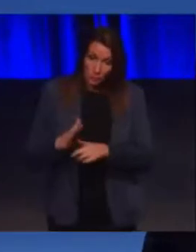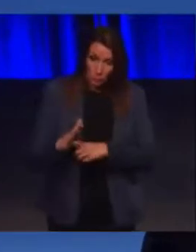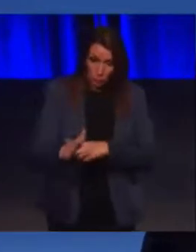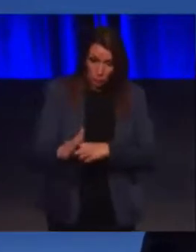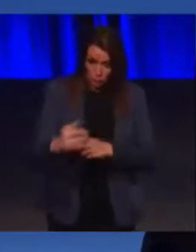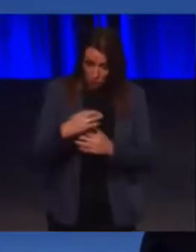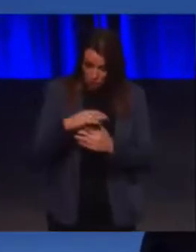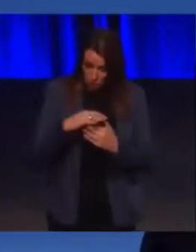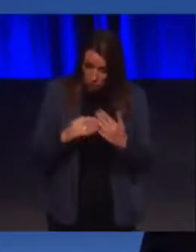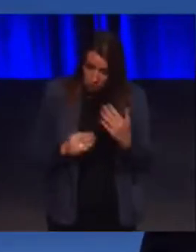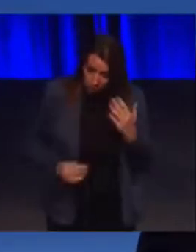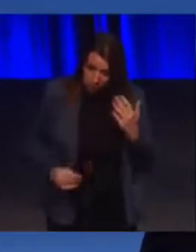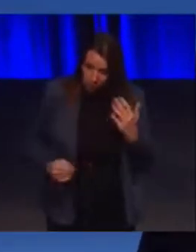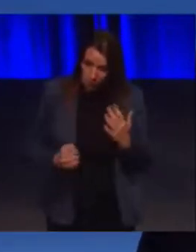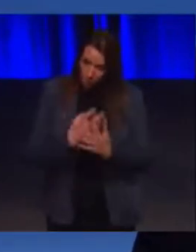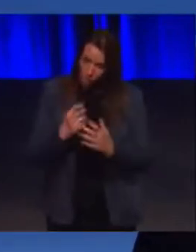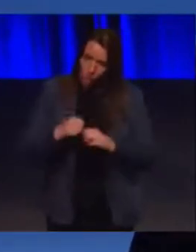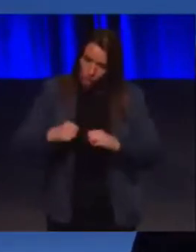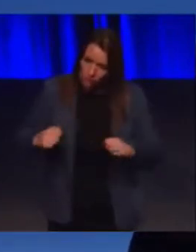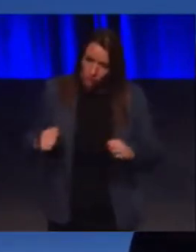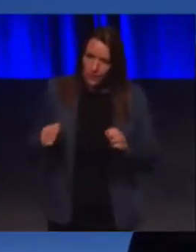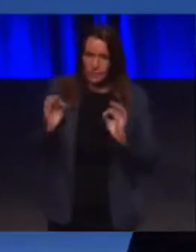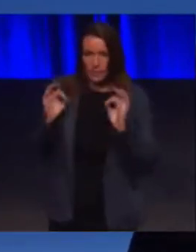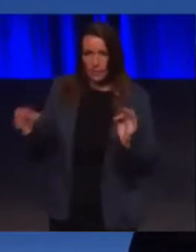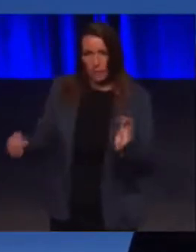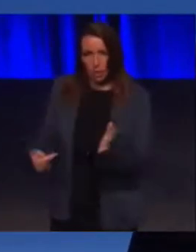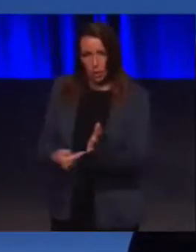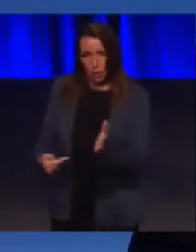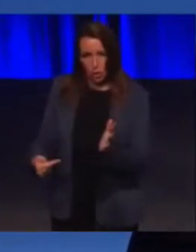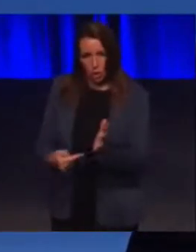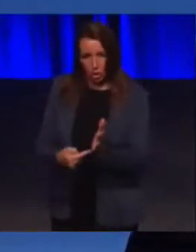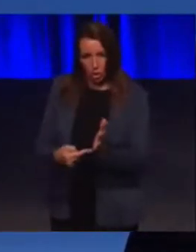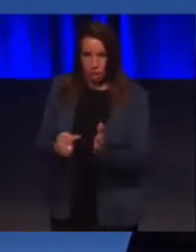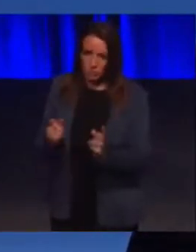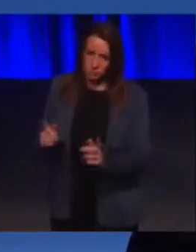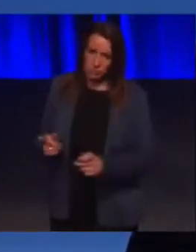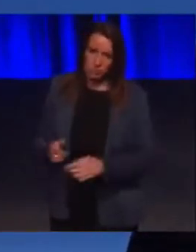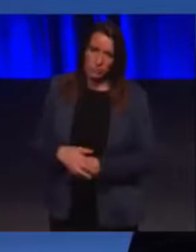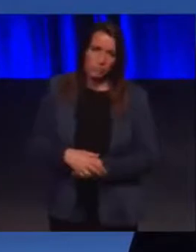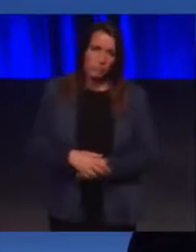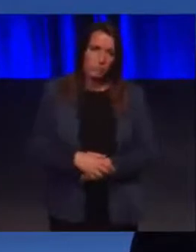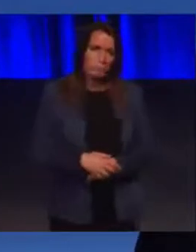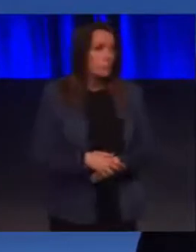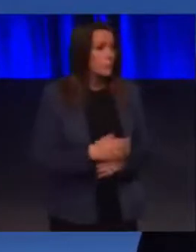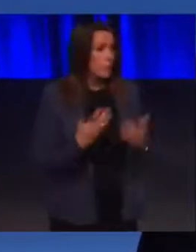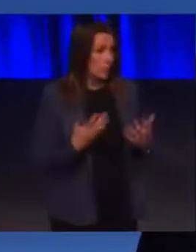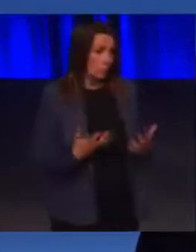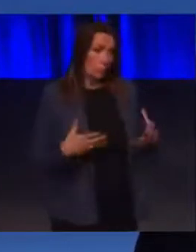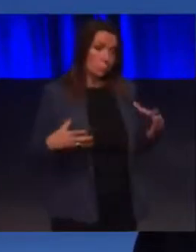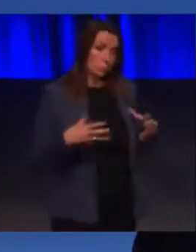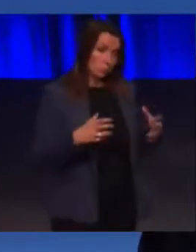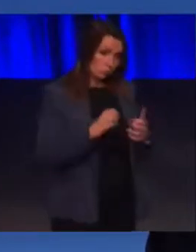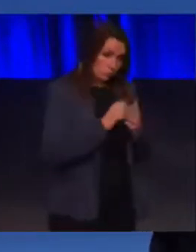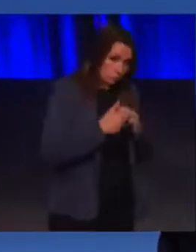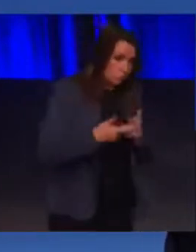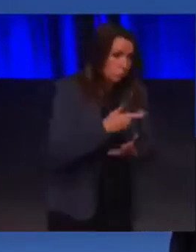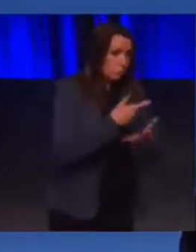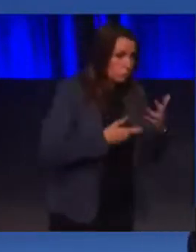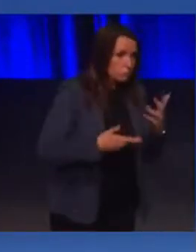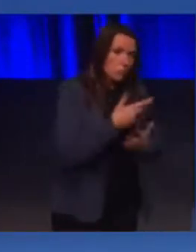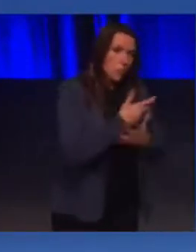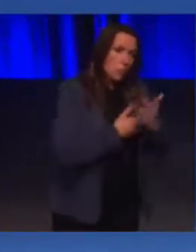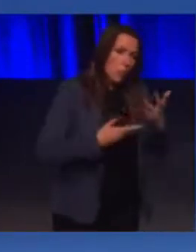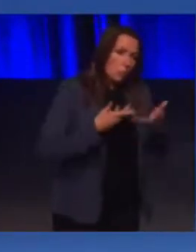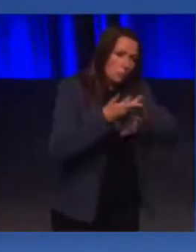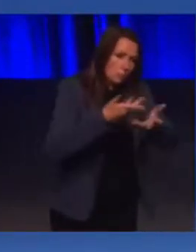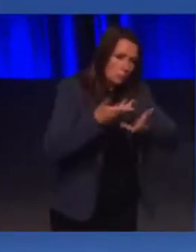proofing space so that we can get this right. My officials are doing that now. We will consult on that, we will look at